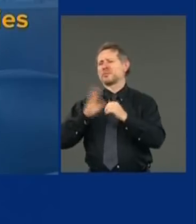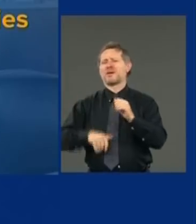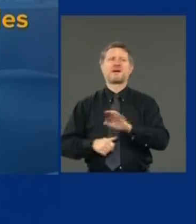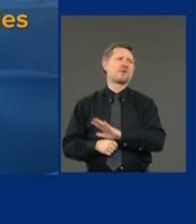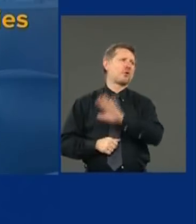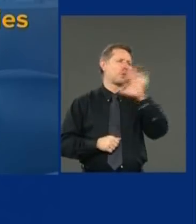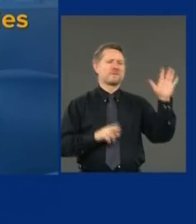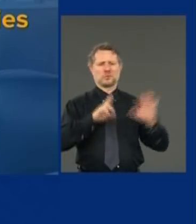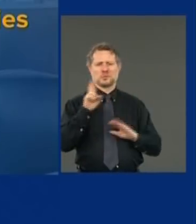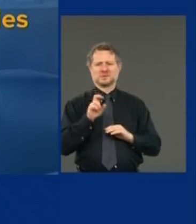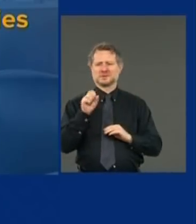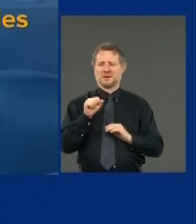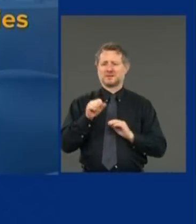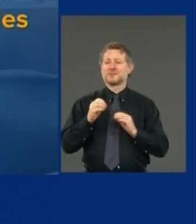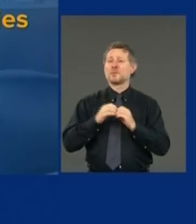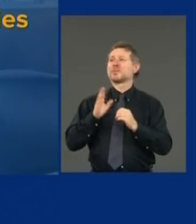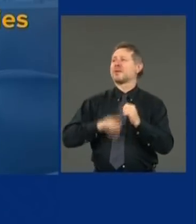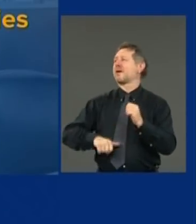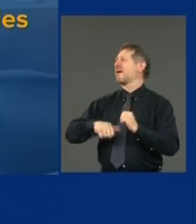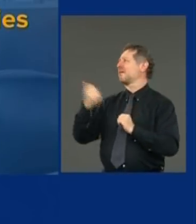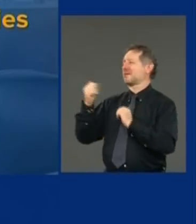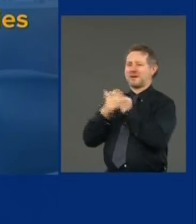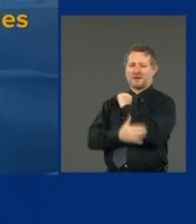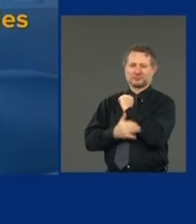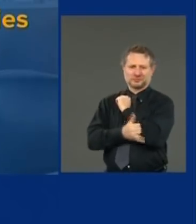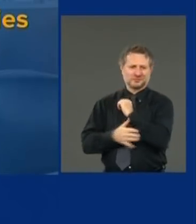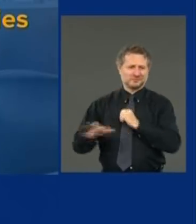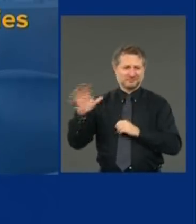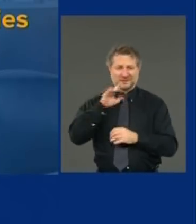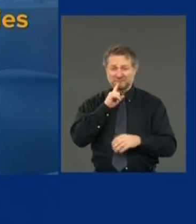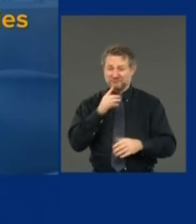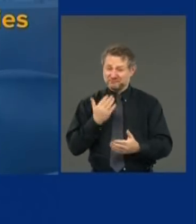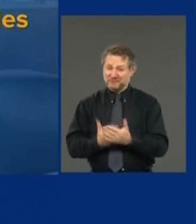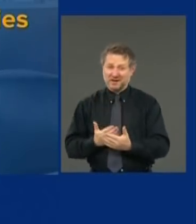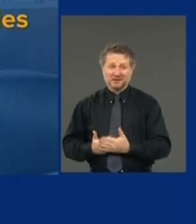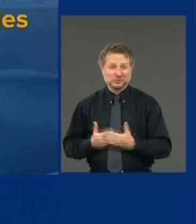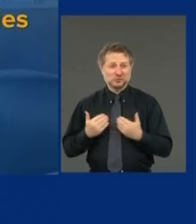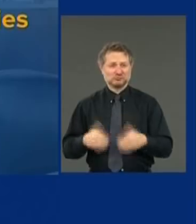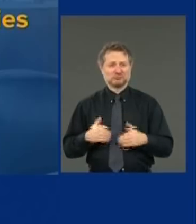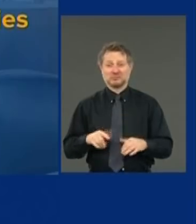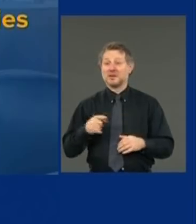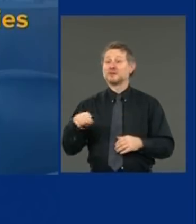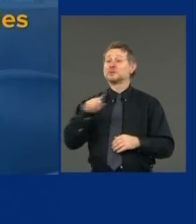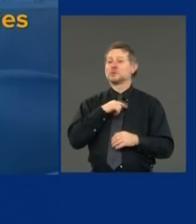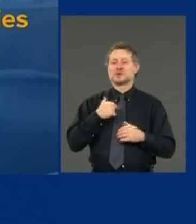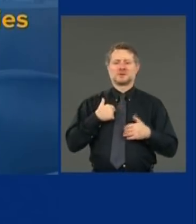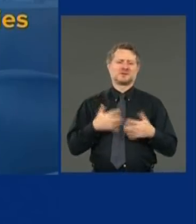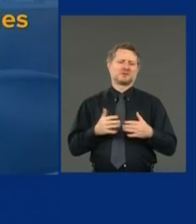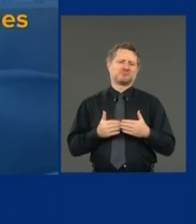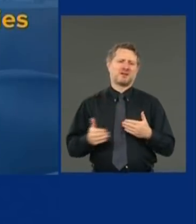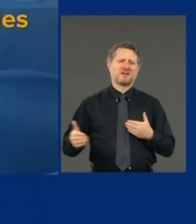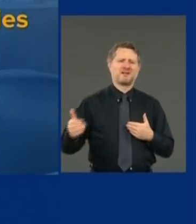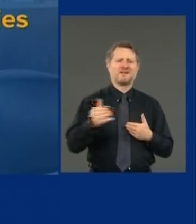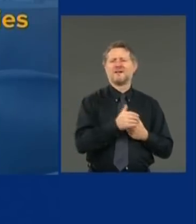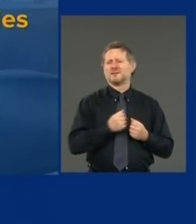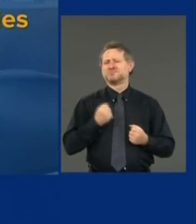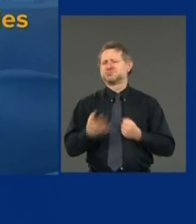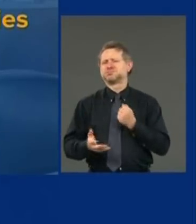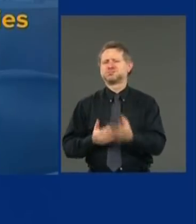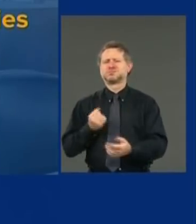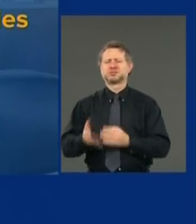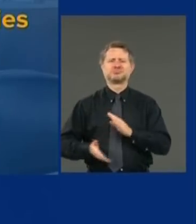any other country per capita. So we are far ahead in terms of getting this operation online.